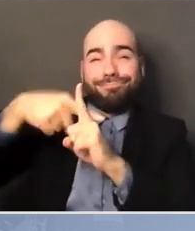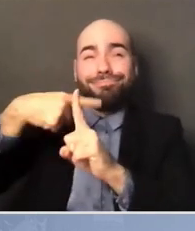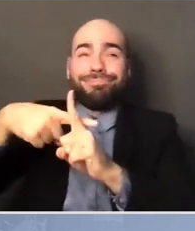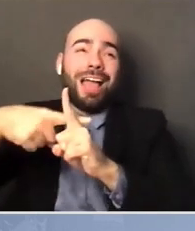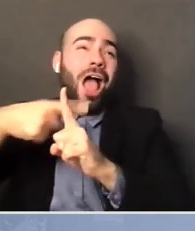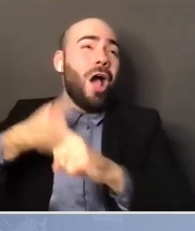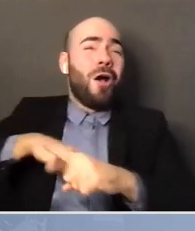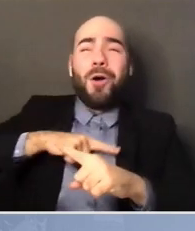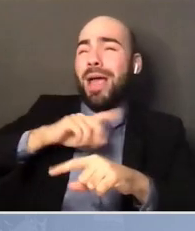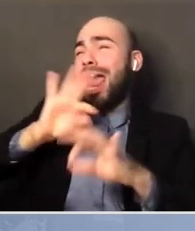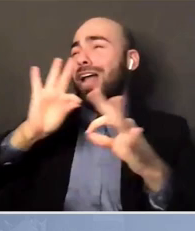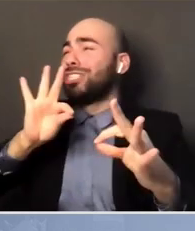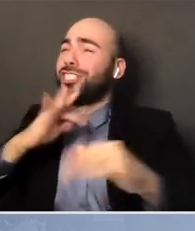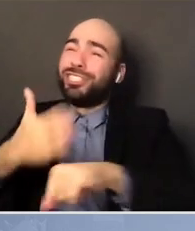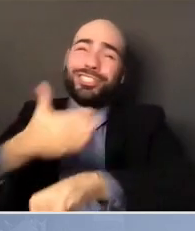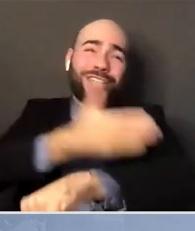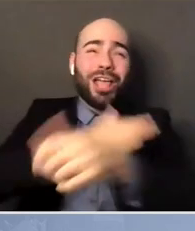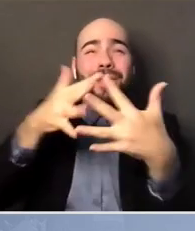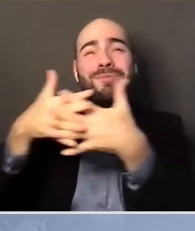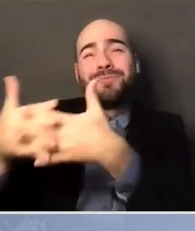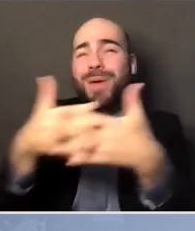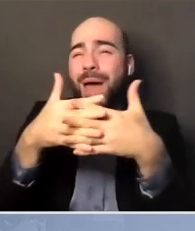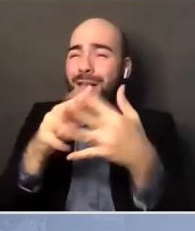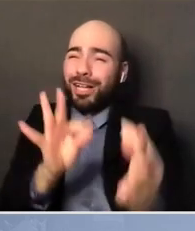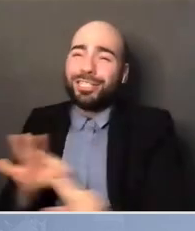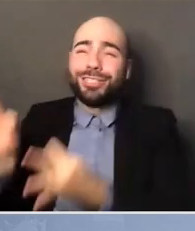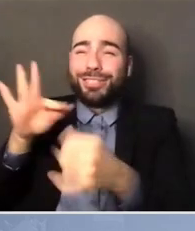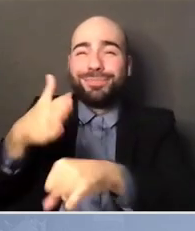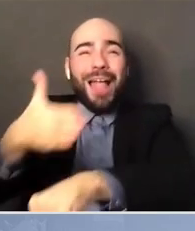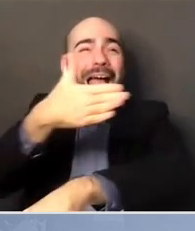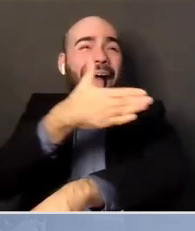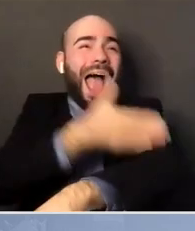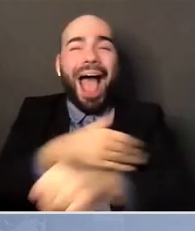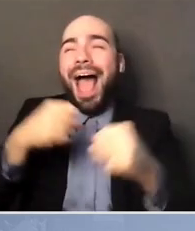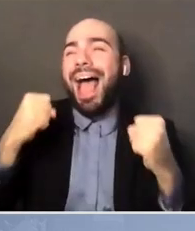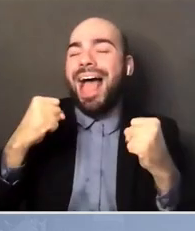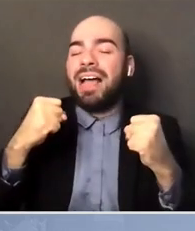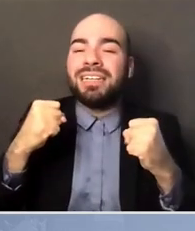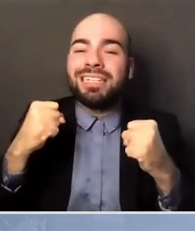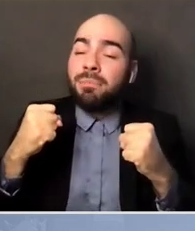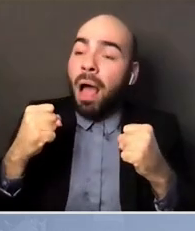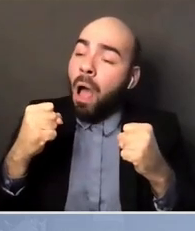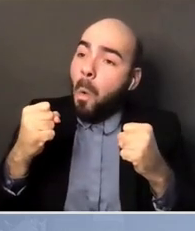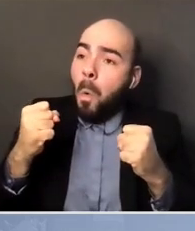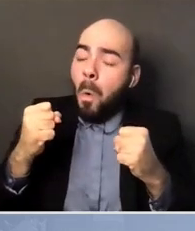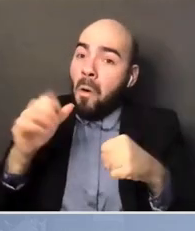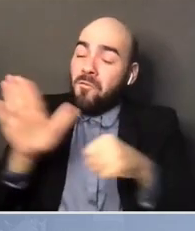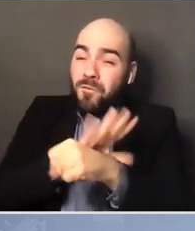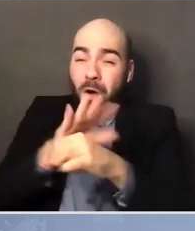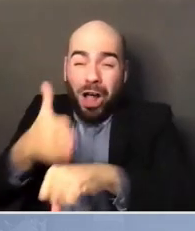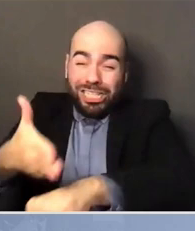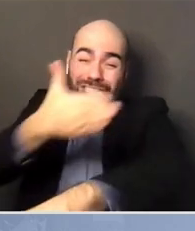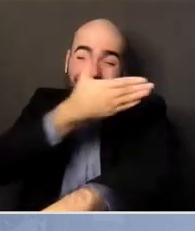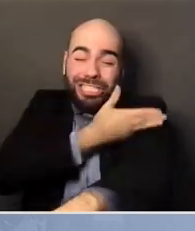in the country. But that change was real. There was some pushback.